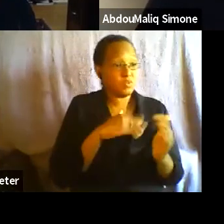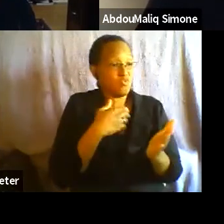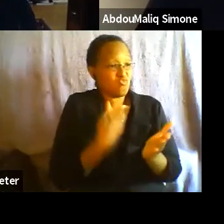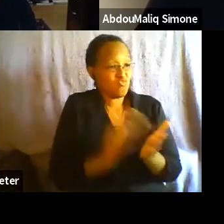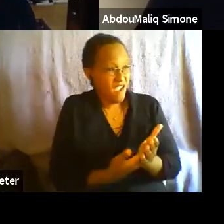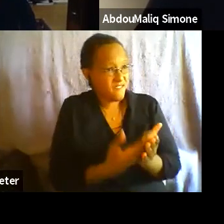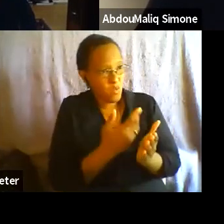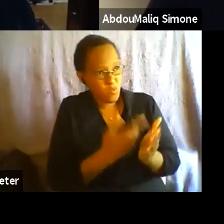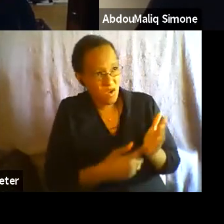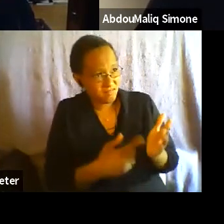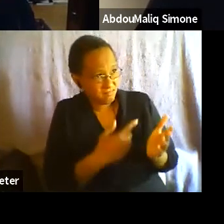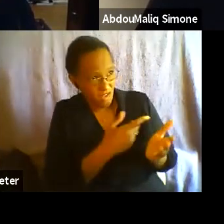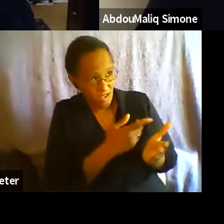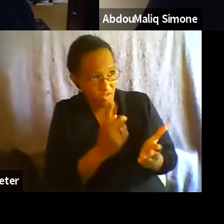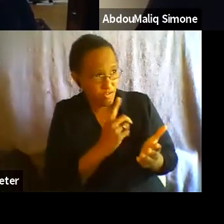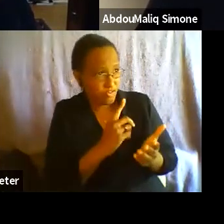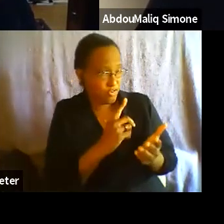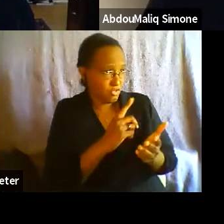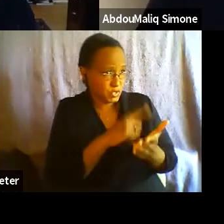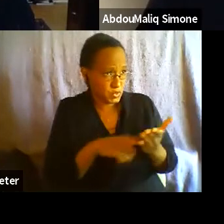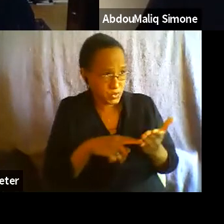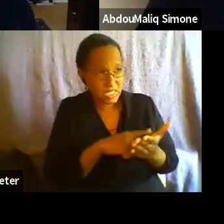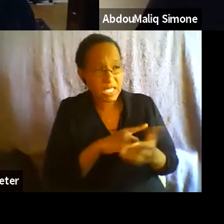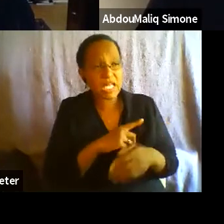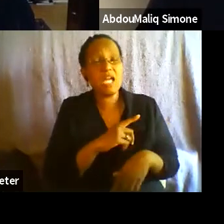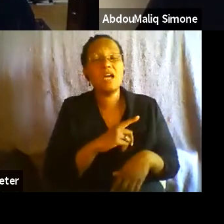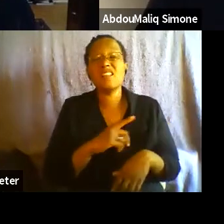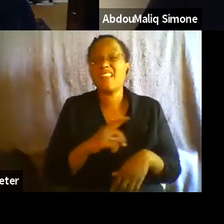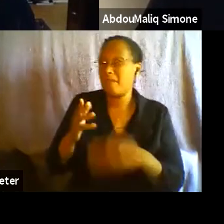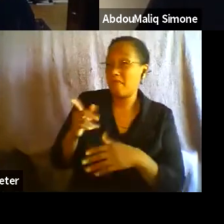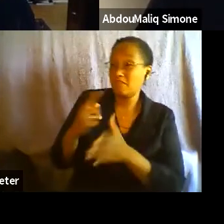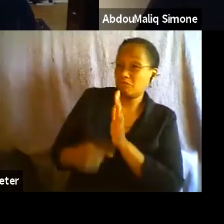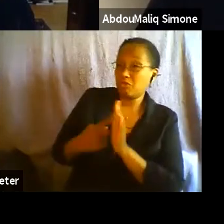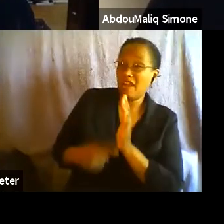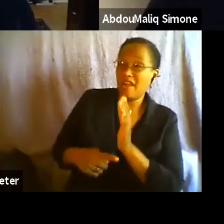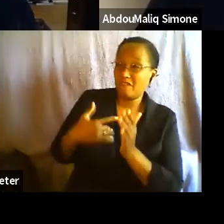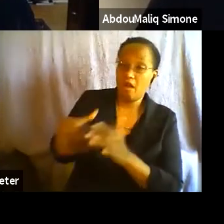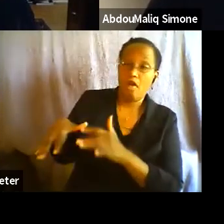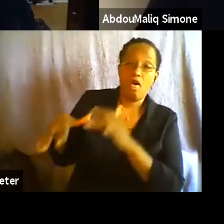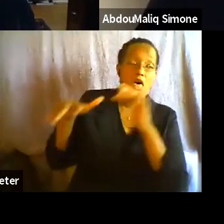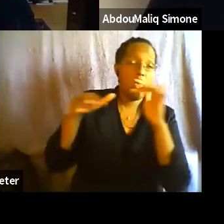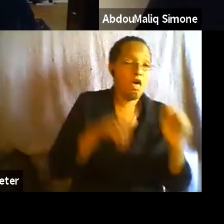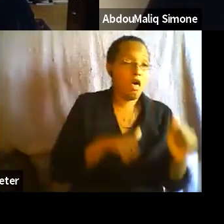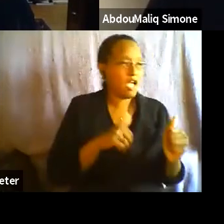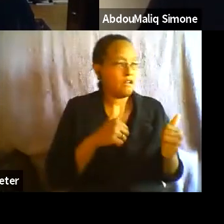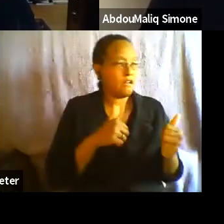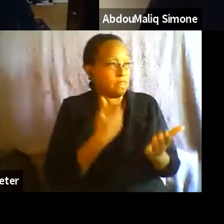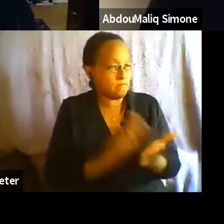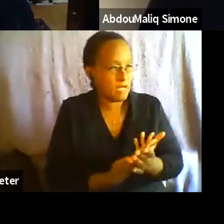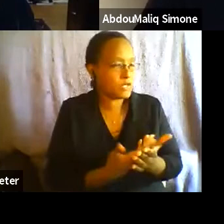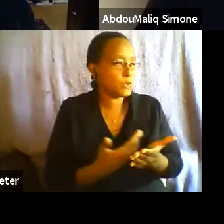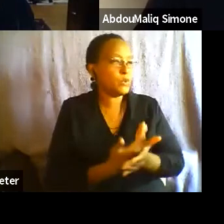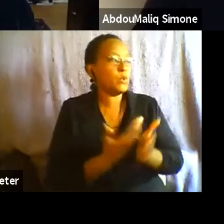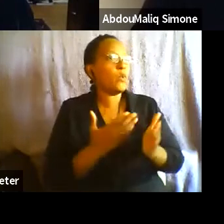existent, a particular version of yourself that makes sense. to try to operate and try to stop making sense